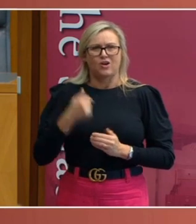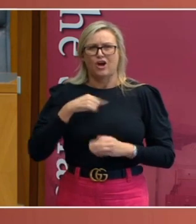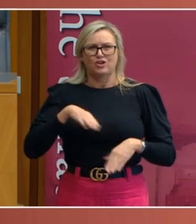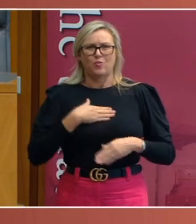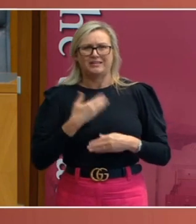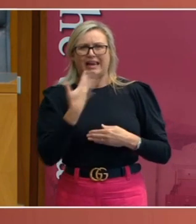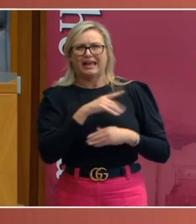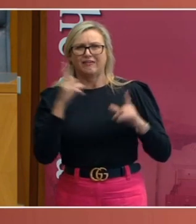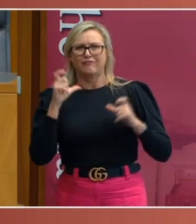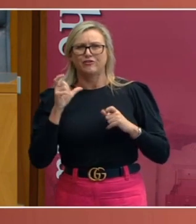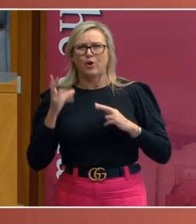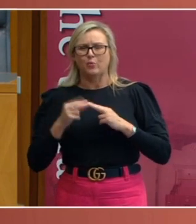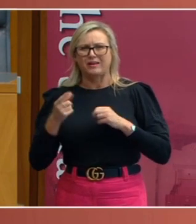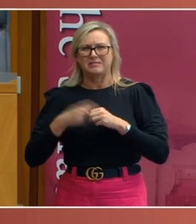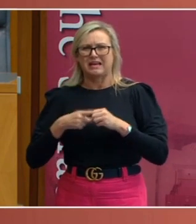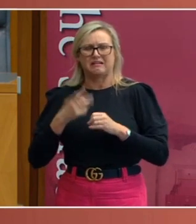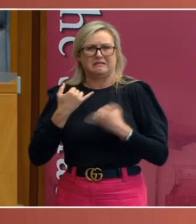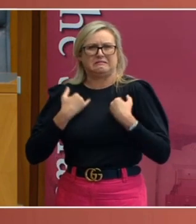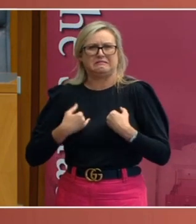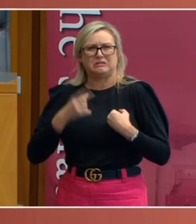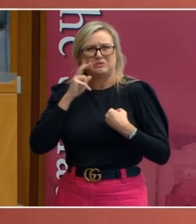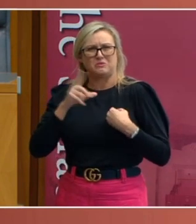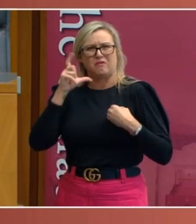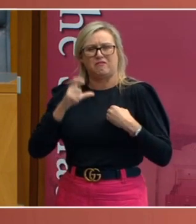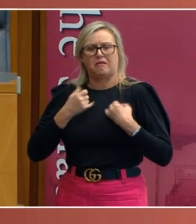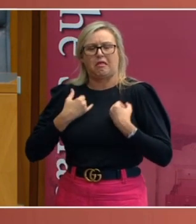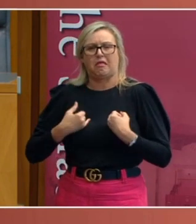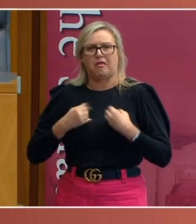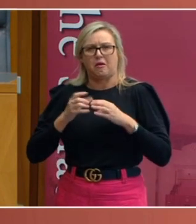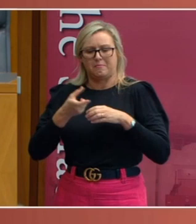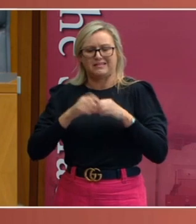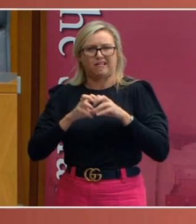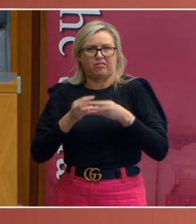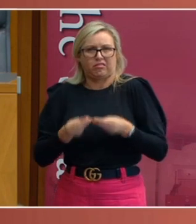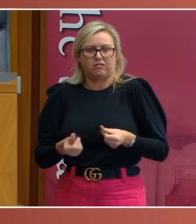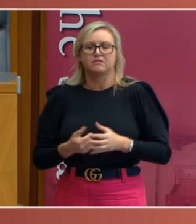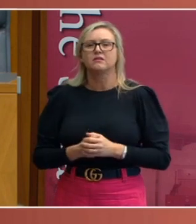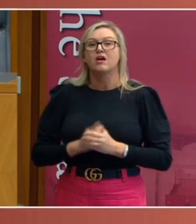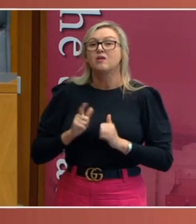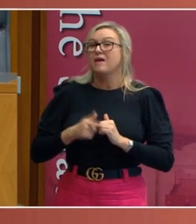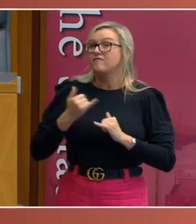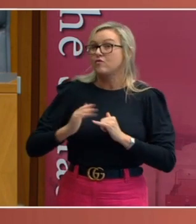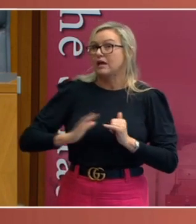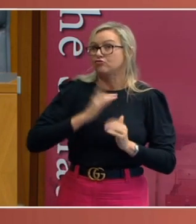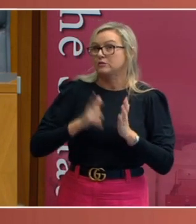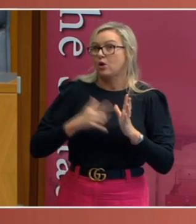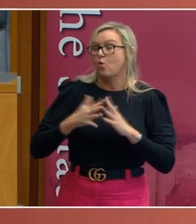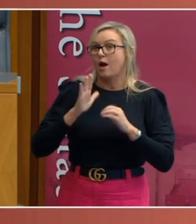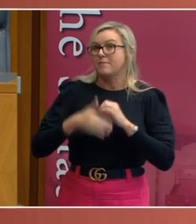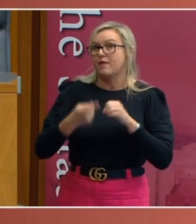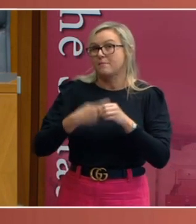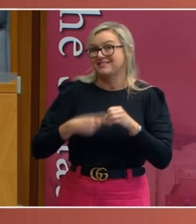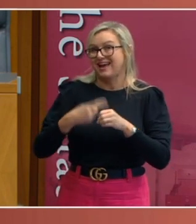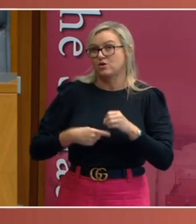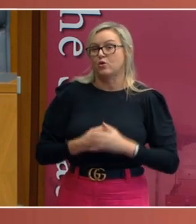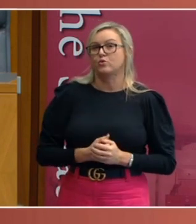potatoes slide for very long because it is rather distasteful. But anyway, this one's quite interesting because here, a law